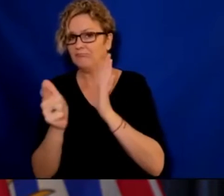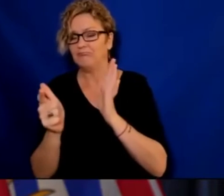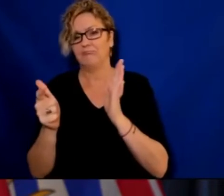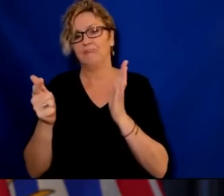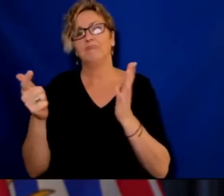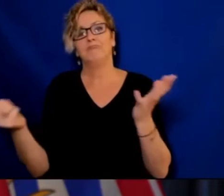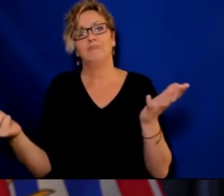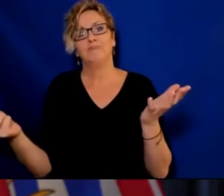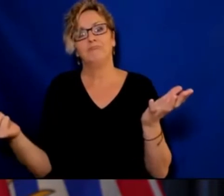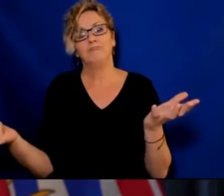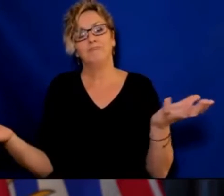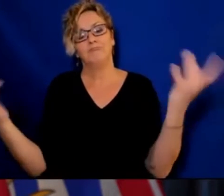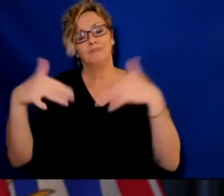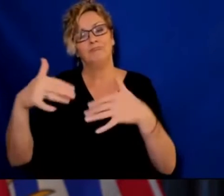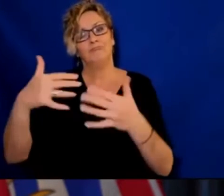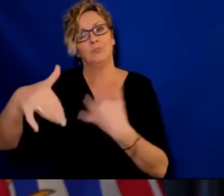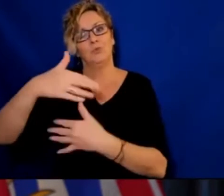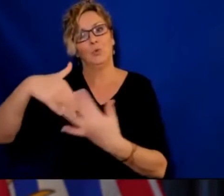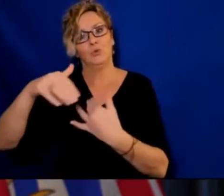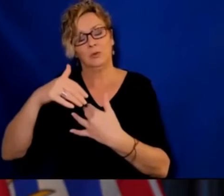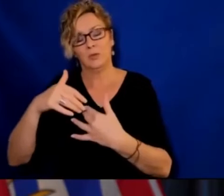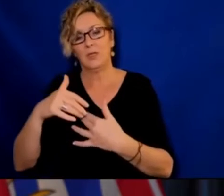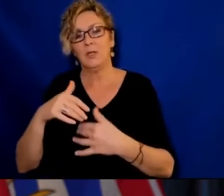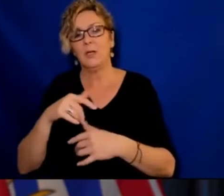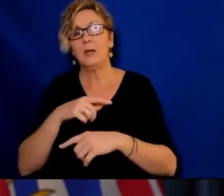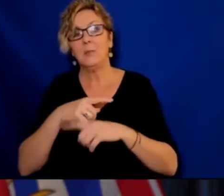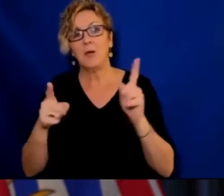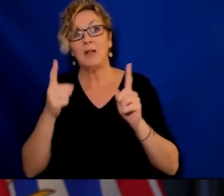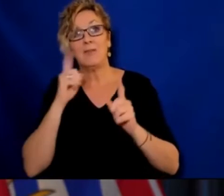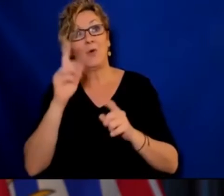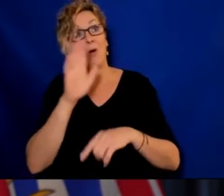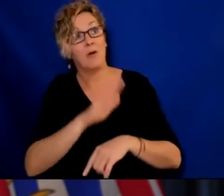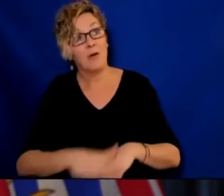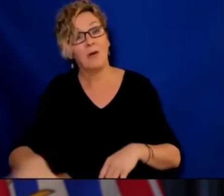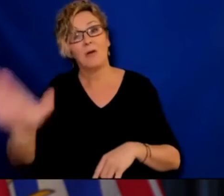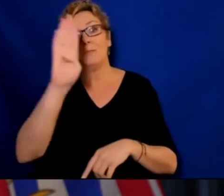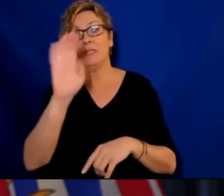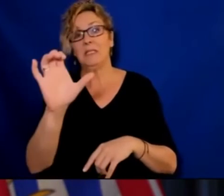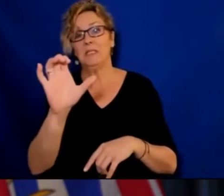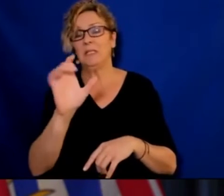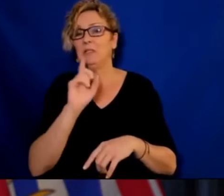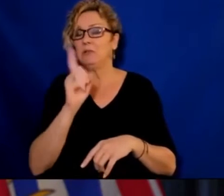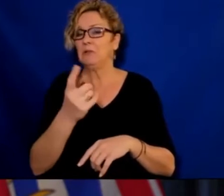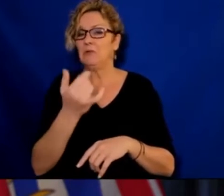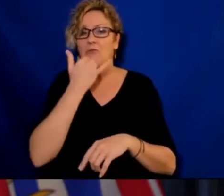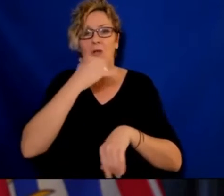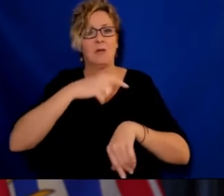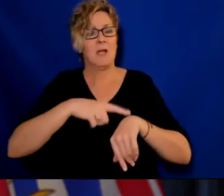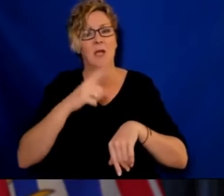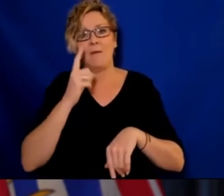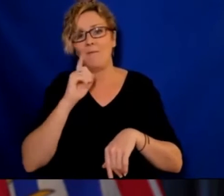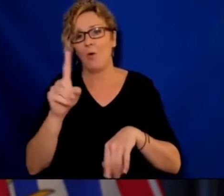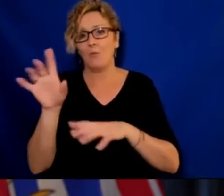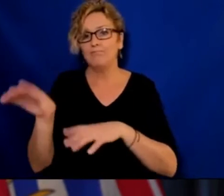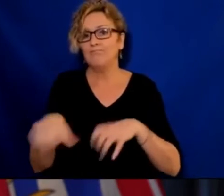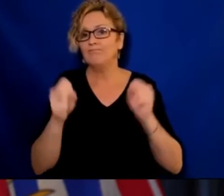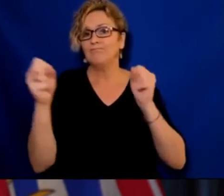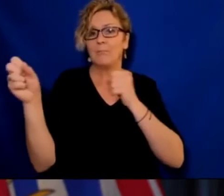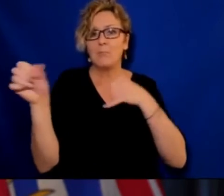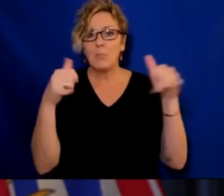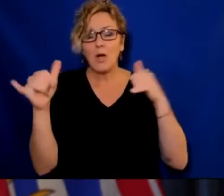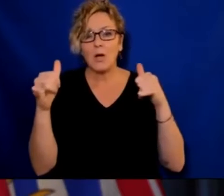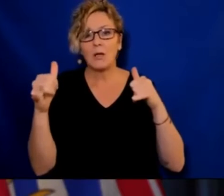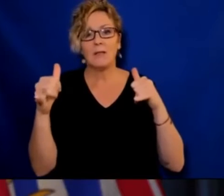spread very easily. We need to say no to social gatherings right now. We also need to minimize